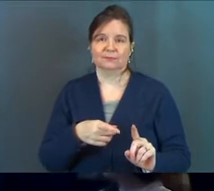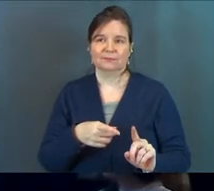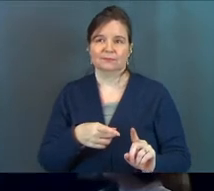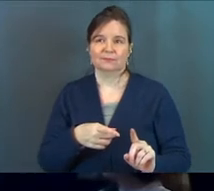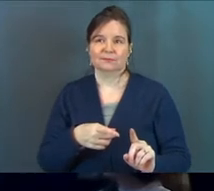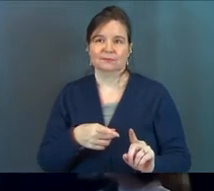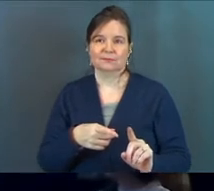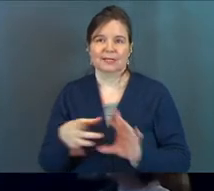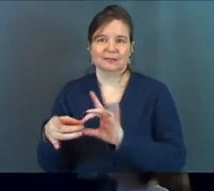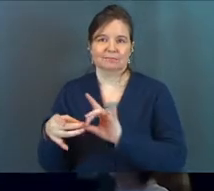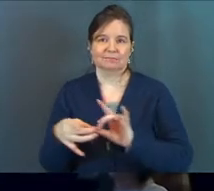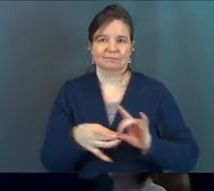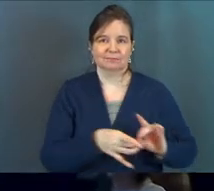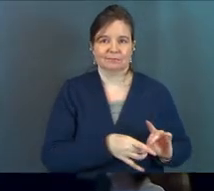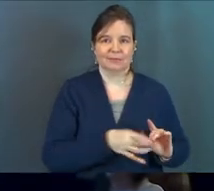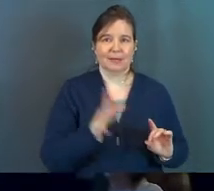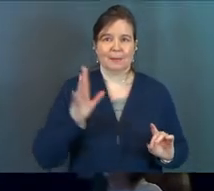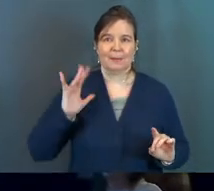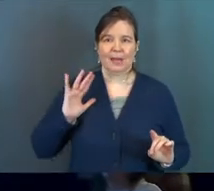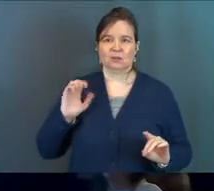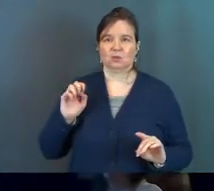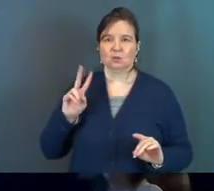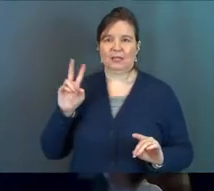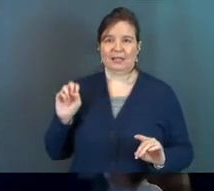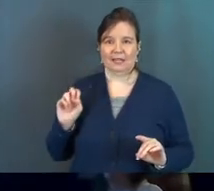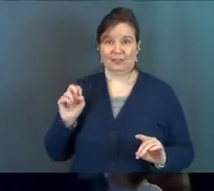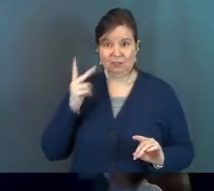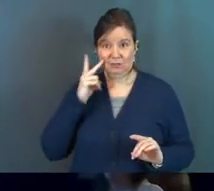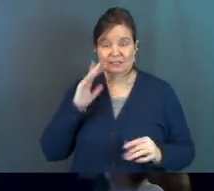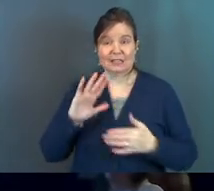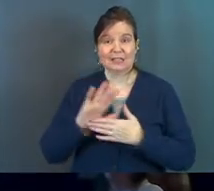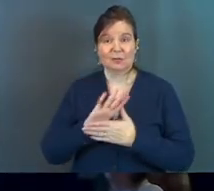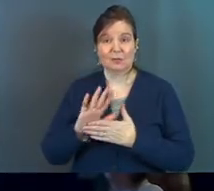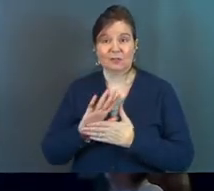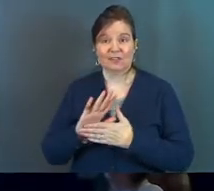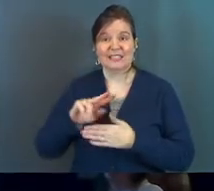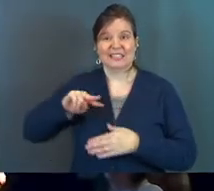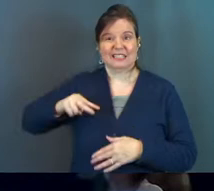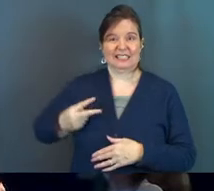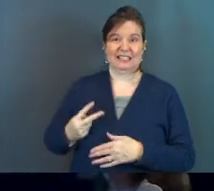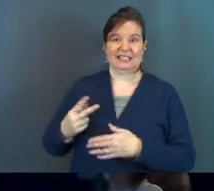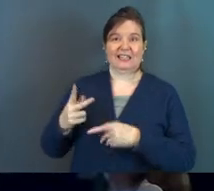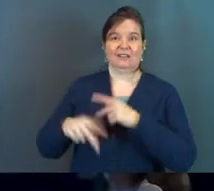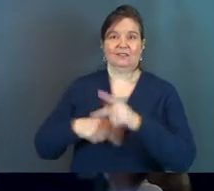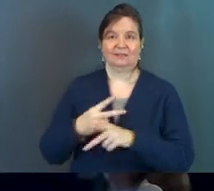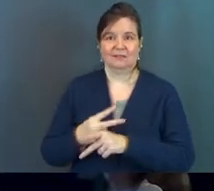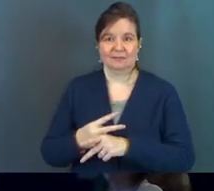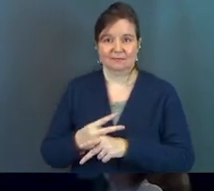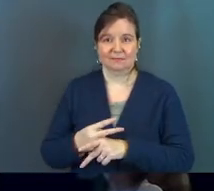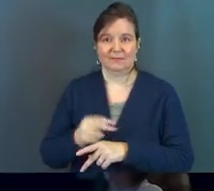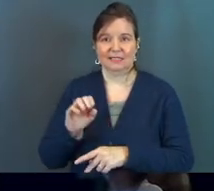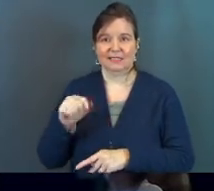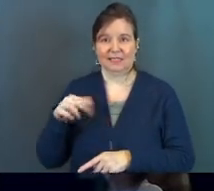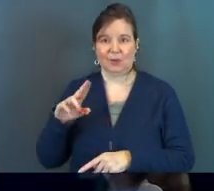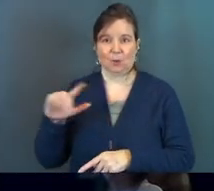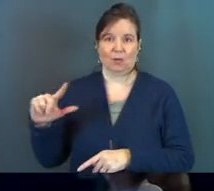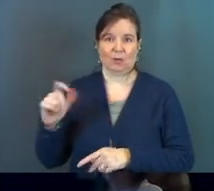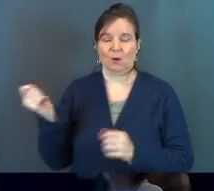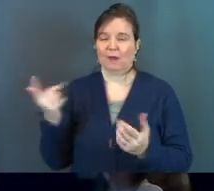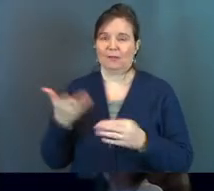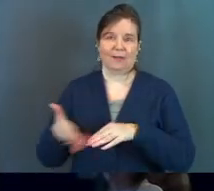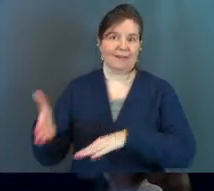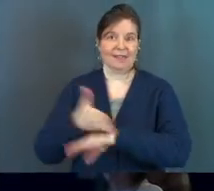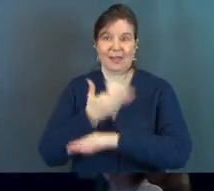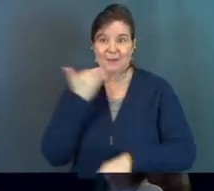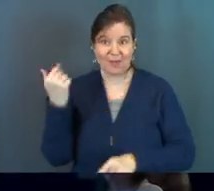to Eve. This is like you've seen the movie. Now here comes the second movie where everything gets